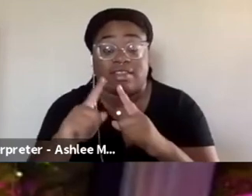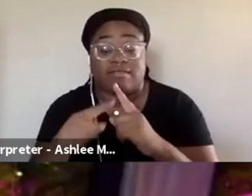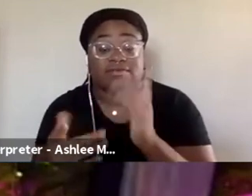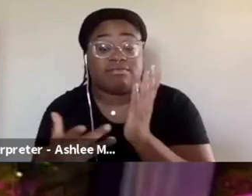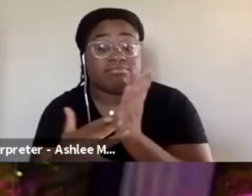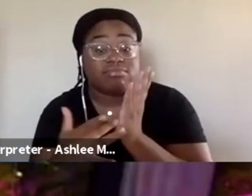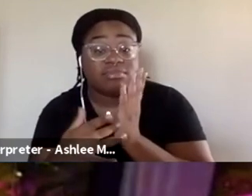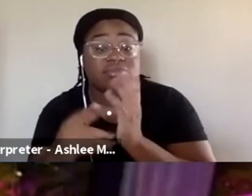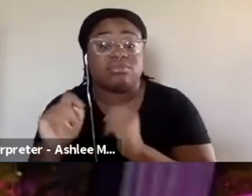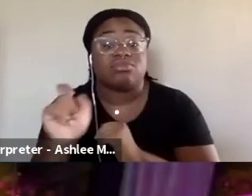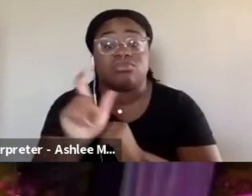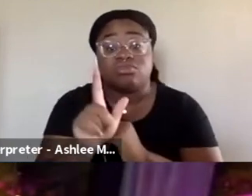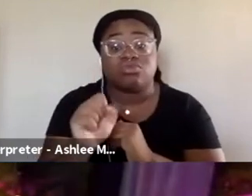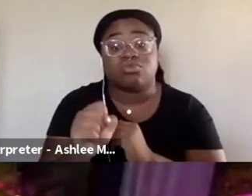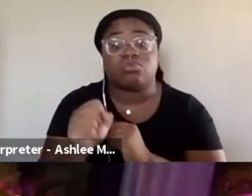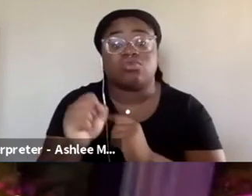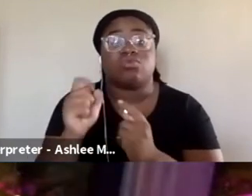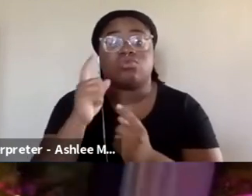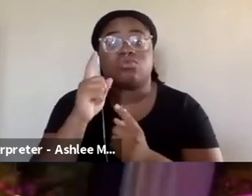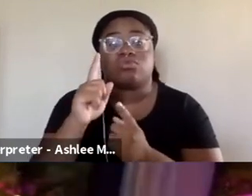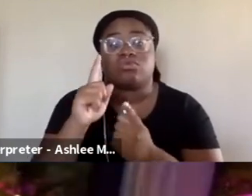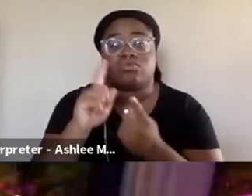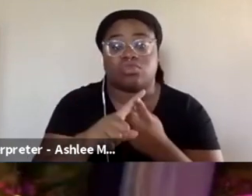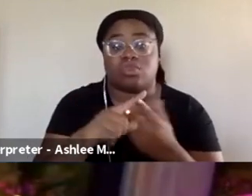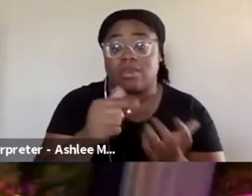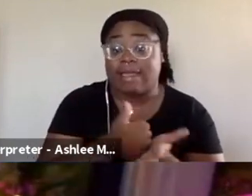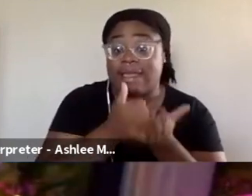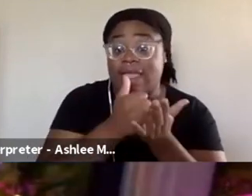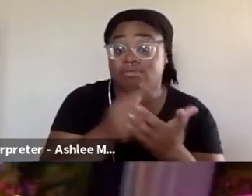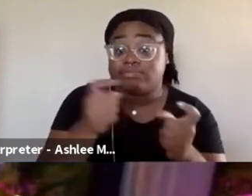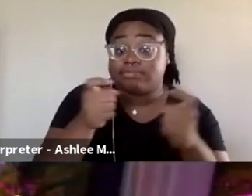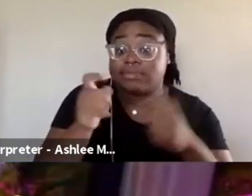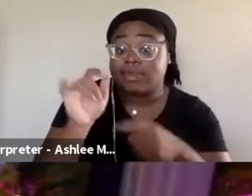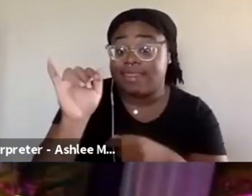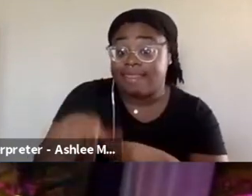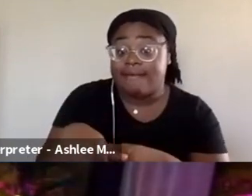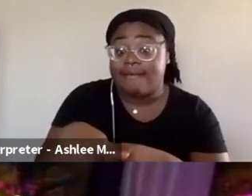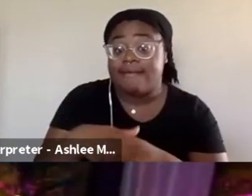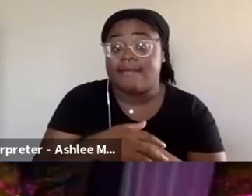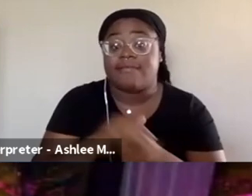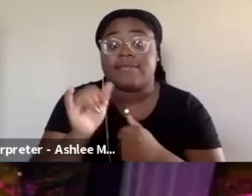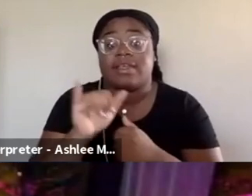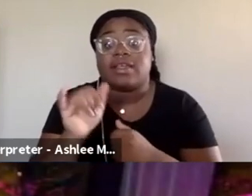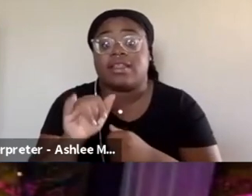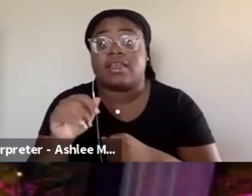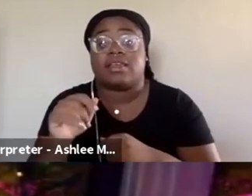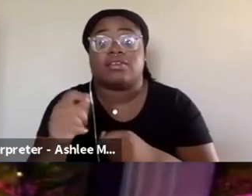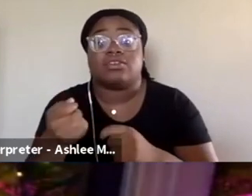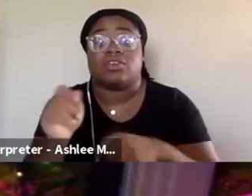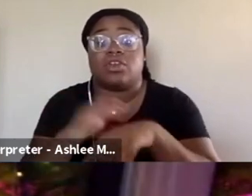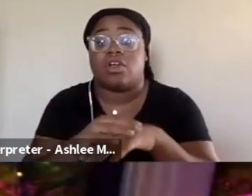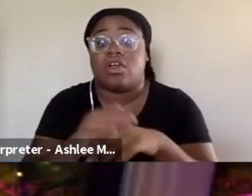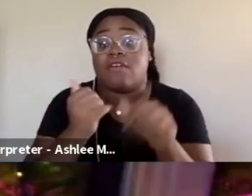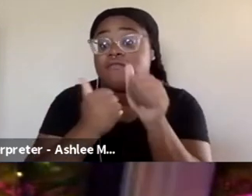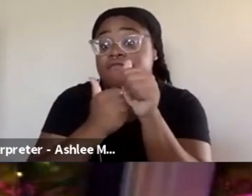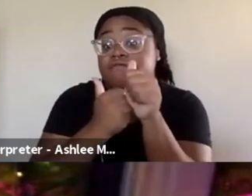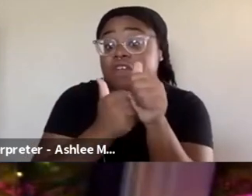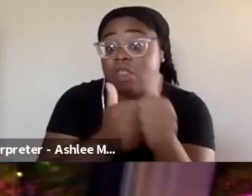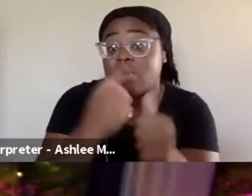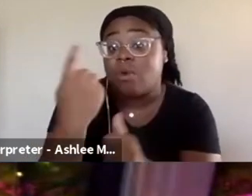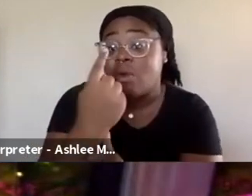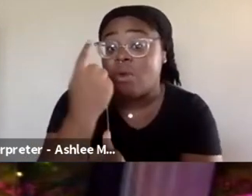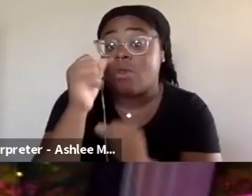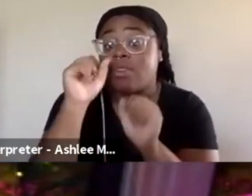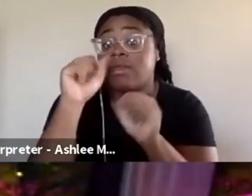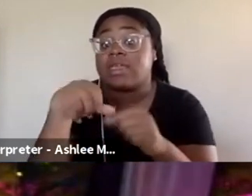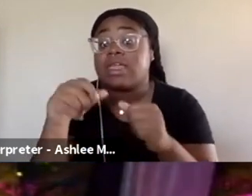offers streamers to to help mitigate this, like turning on follower only modes that only people who follow the channel can